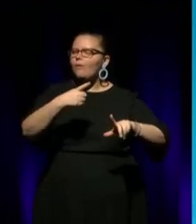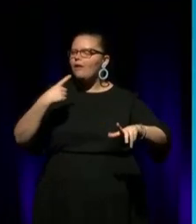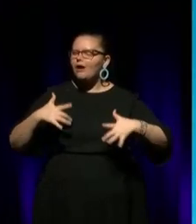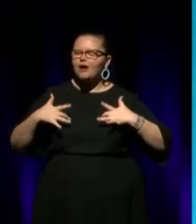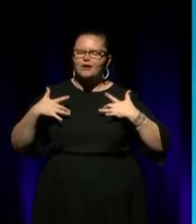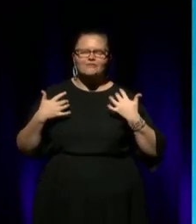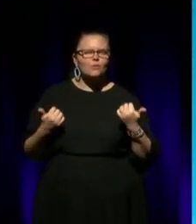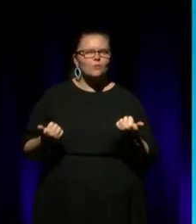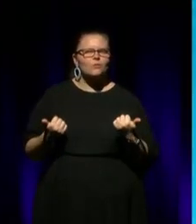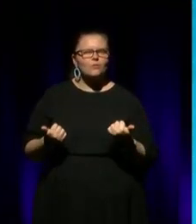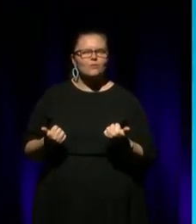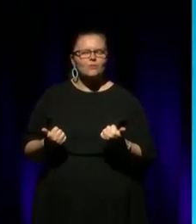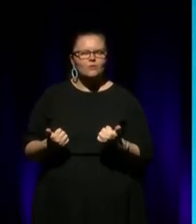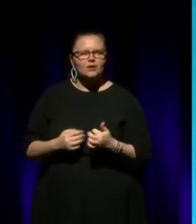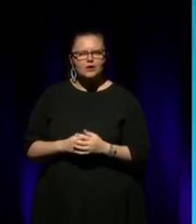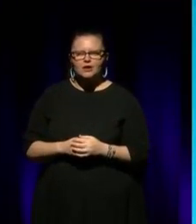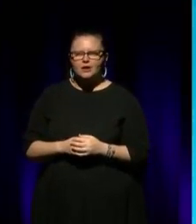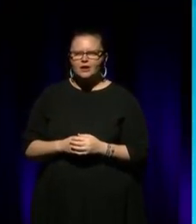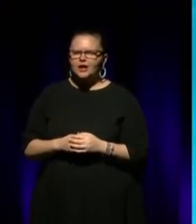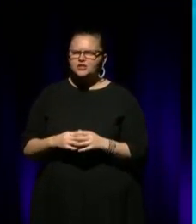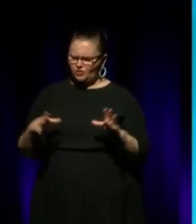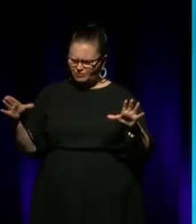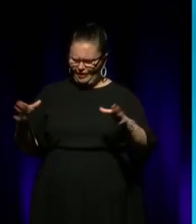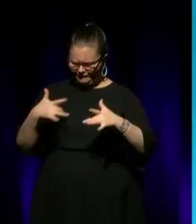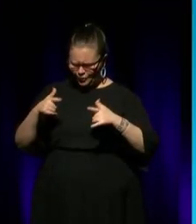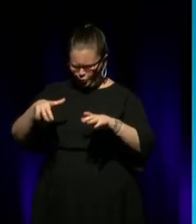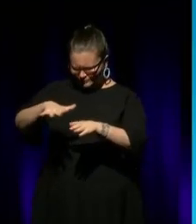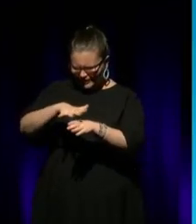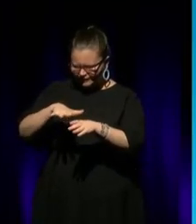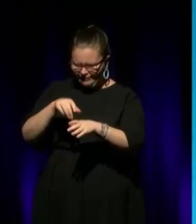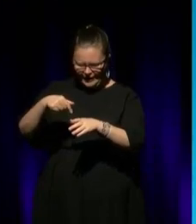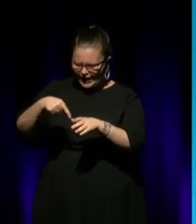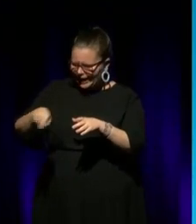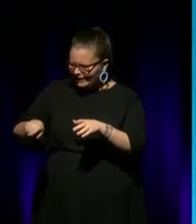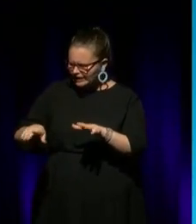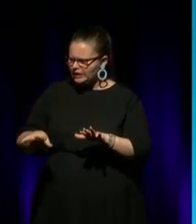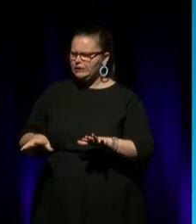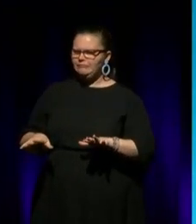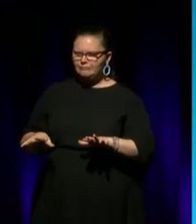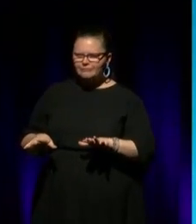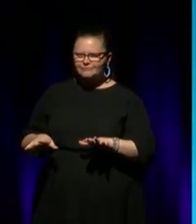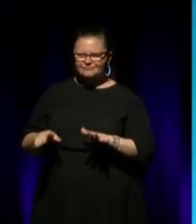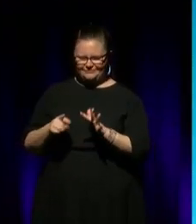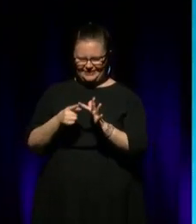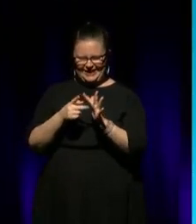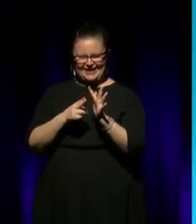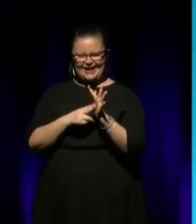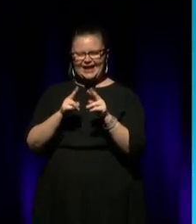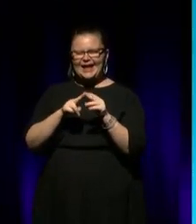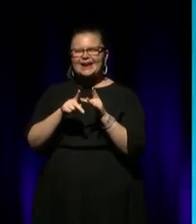you know. And then we were challenged when we'd leave that space. And then, you know, we were staying at bloody Enfield and